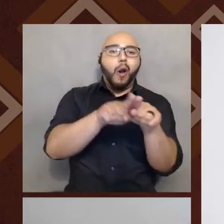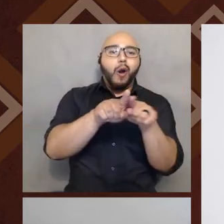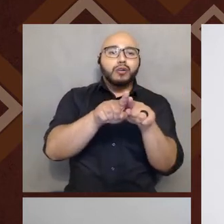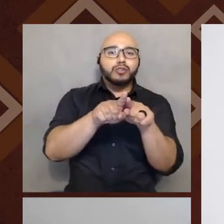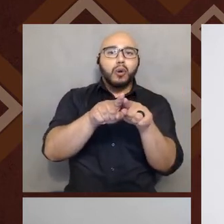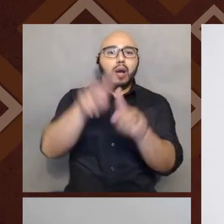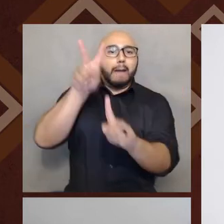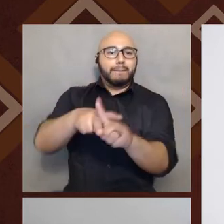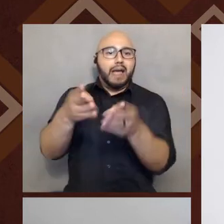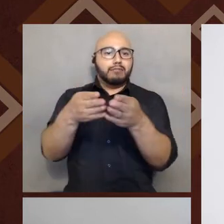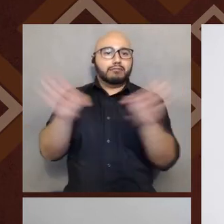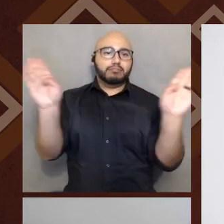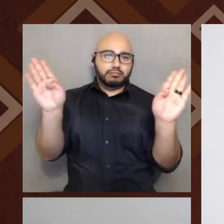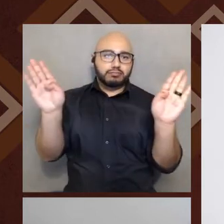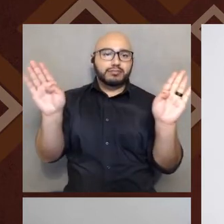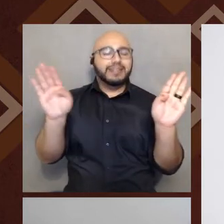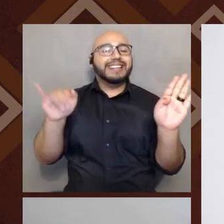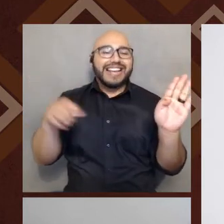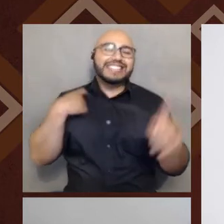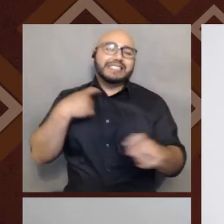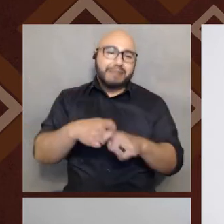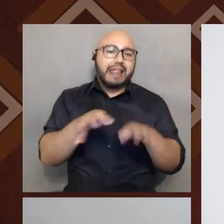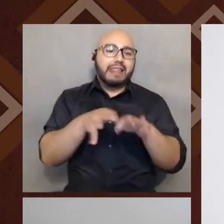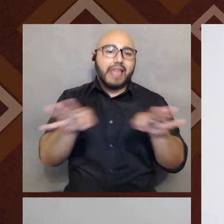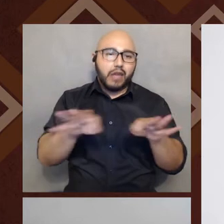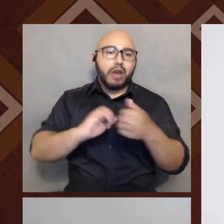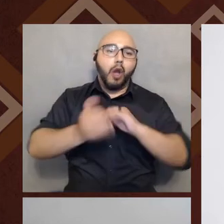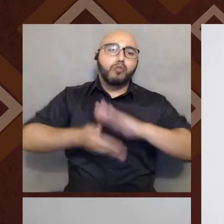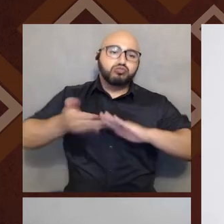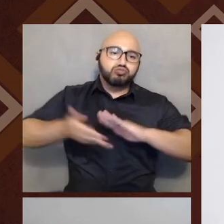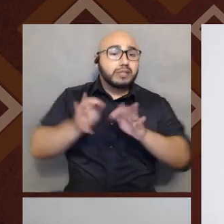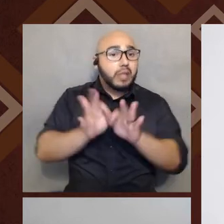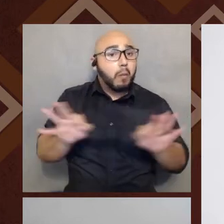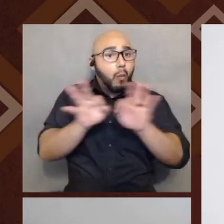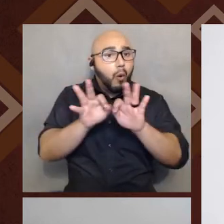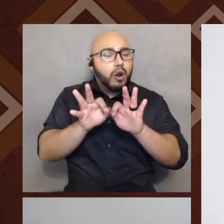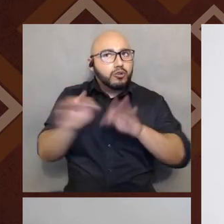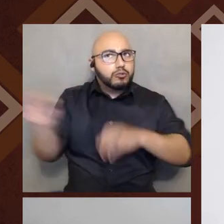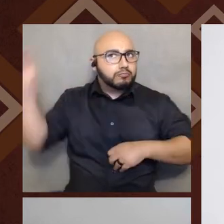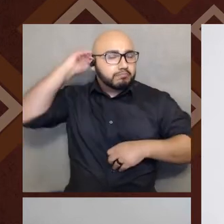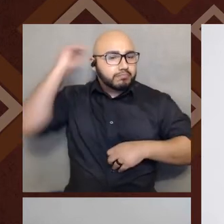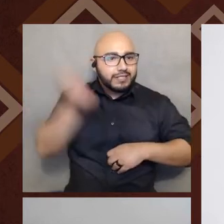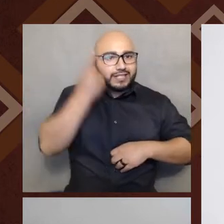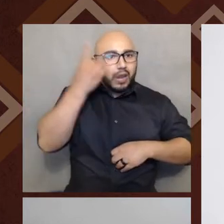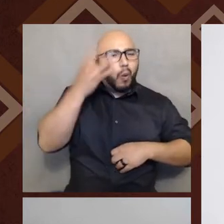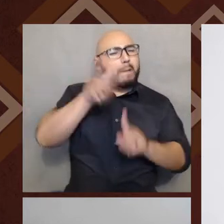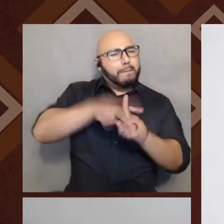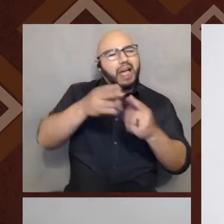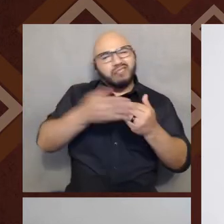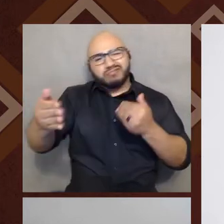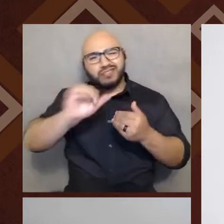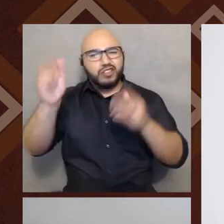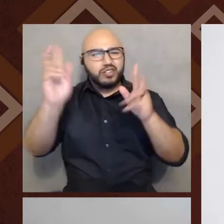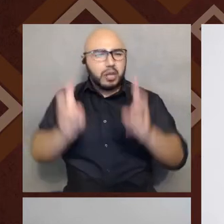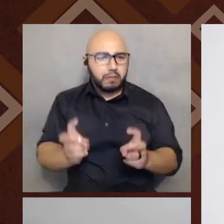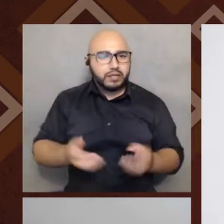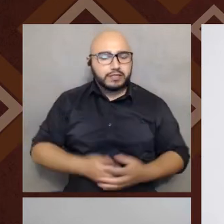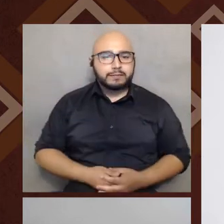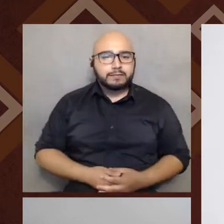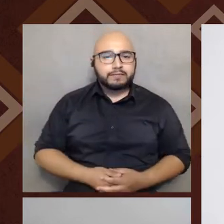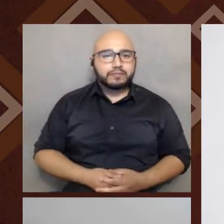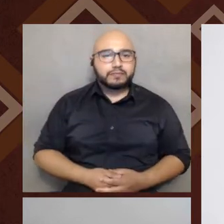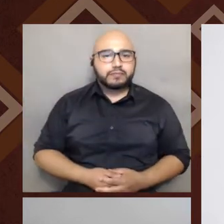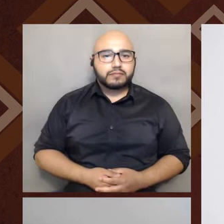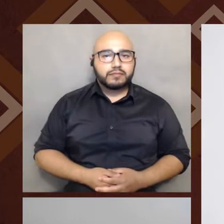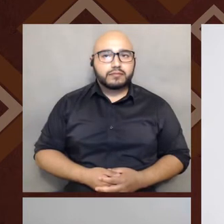That's the way the Spanish language works. It's important to talking about, um, some of the things we'll, we'll get into in a second. So